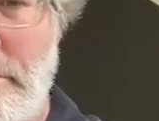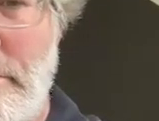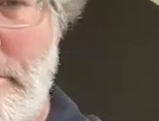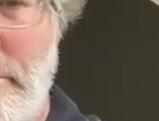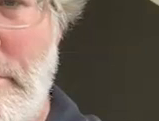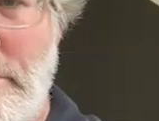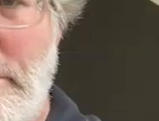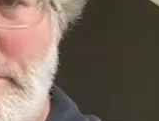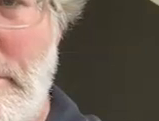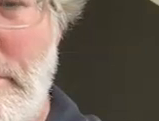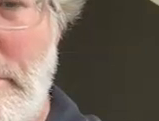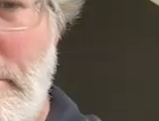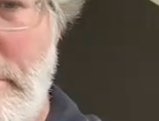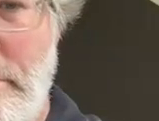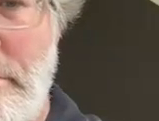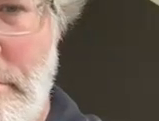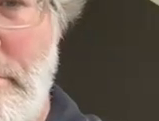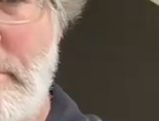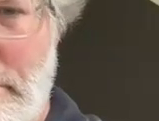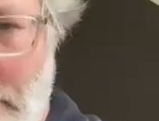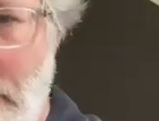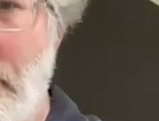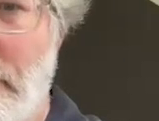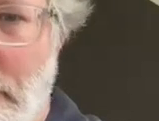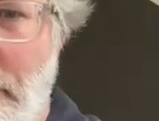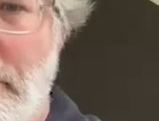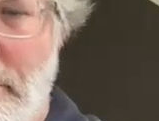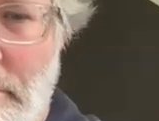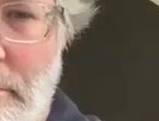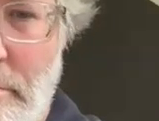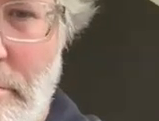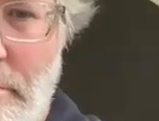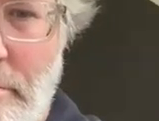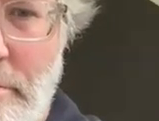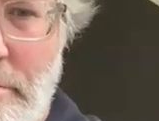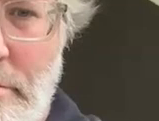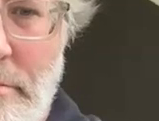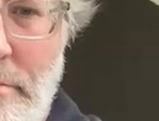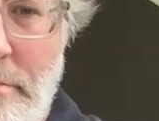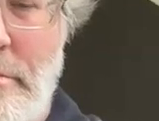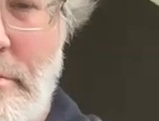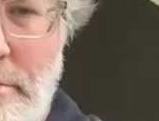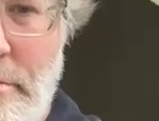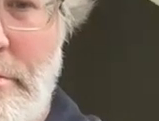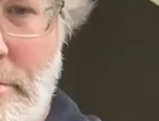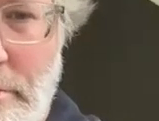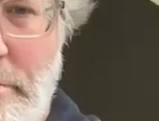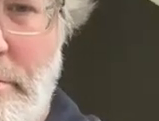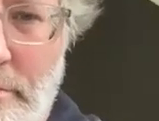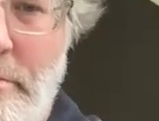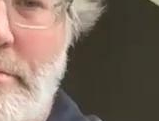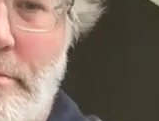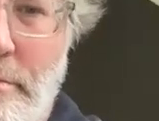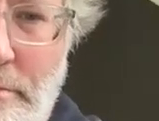it's my sense from lois's um question is that her audiences or stakeholders or her organization